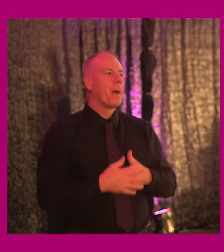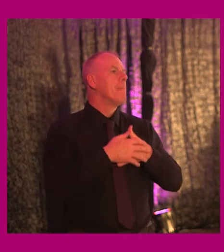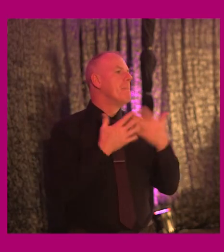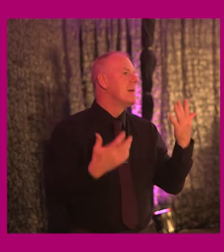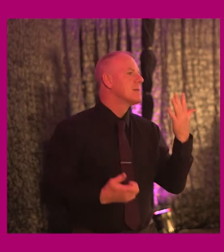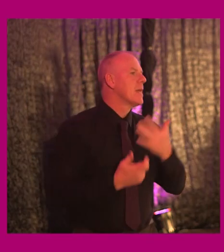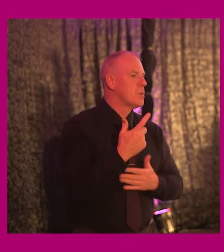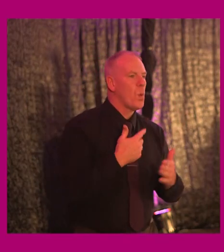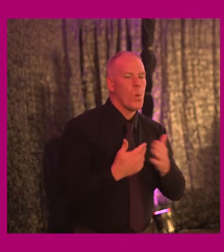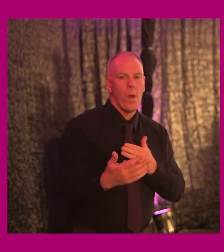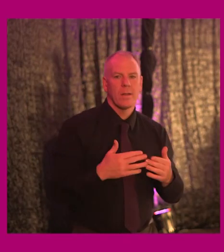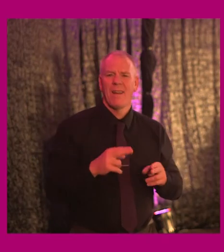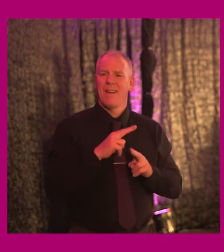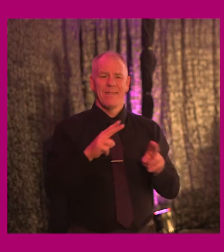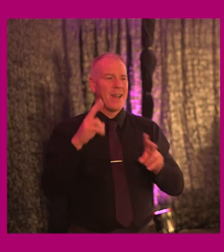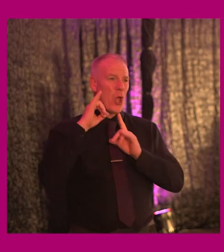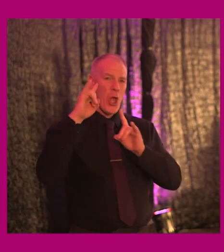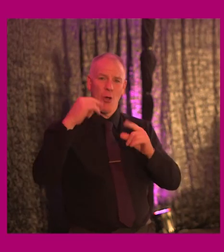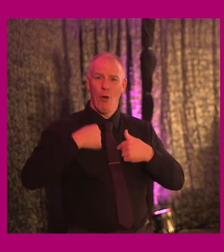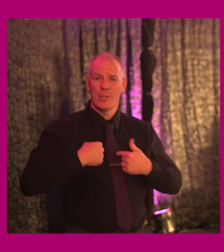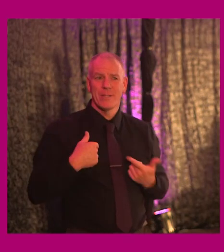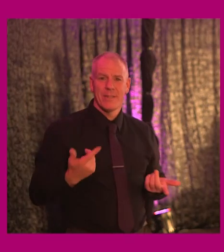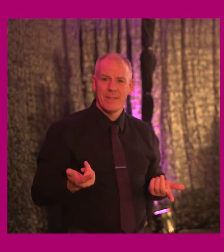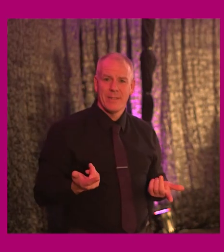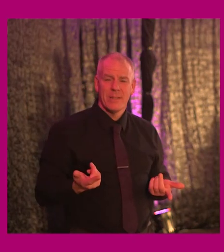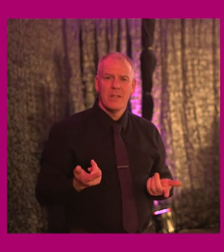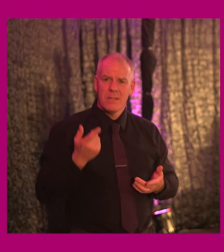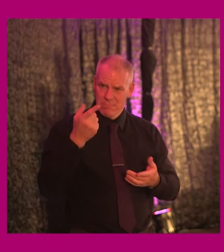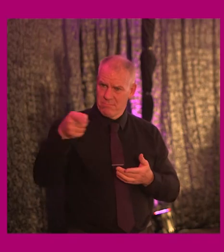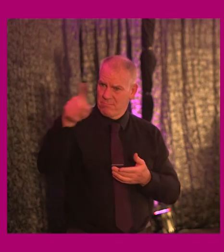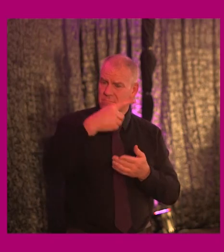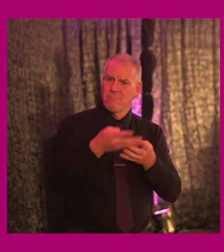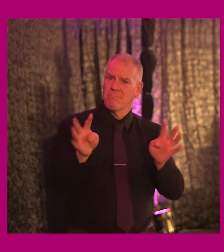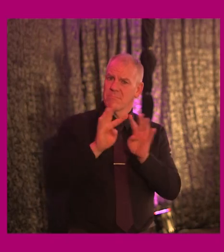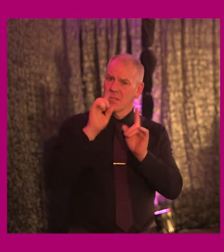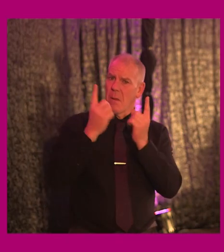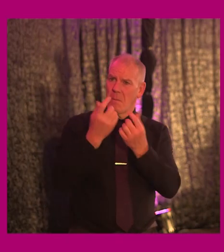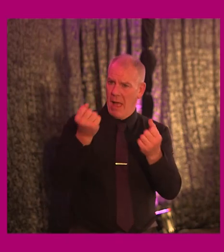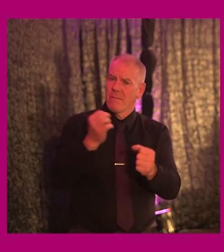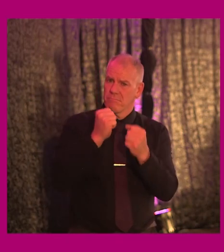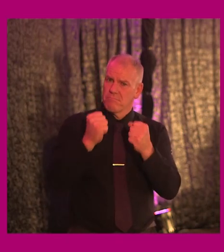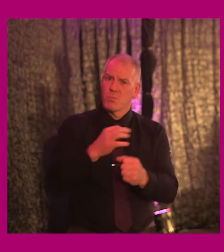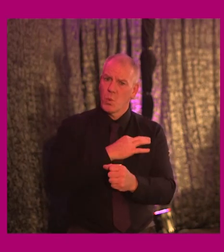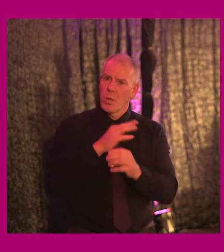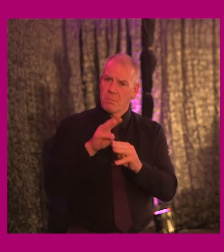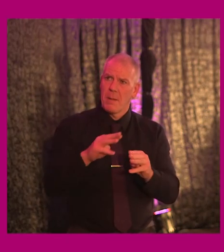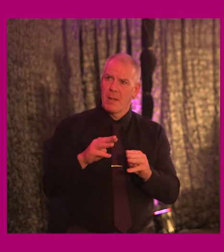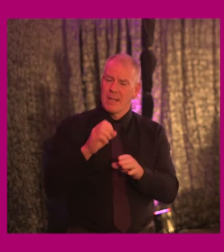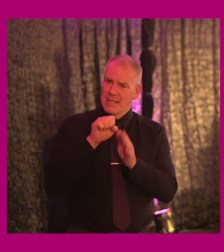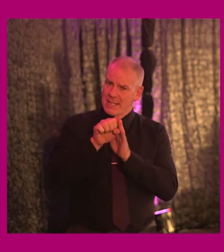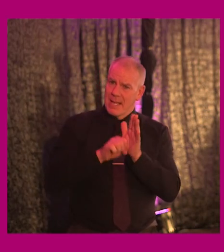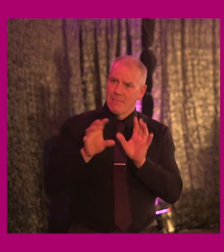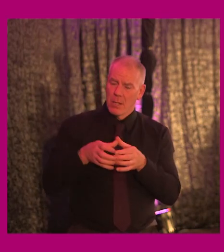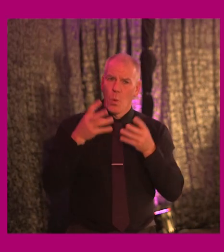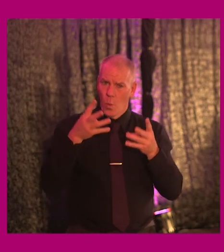still is that we're not being heard. And yet I believe there are good people in each department and in state bodies who actually